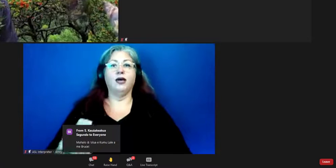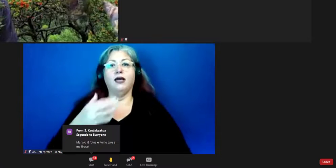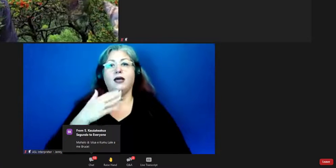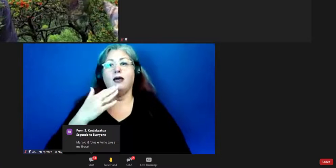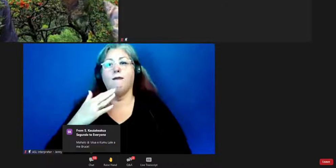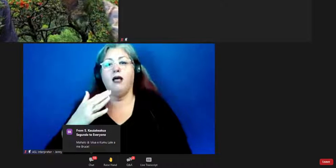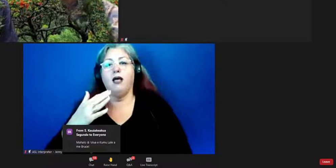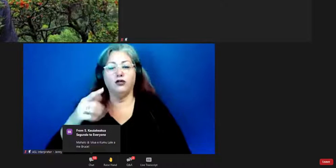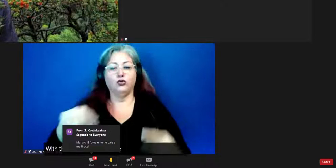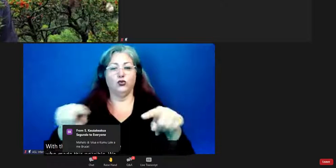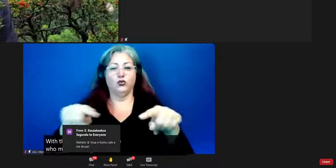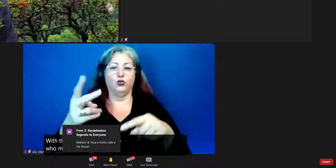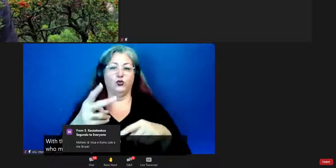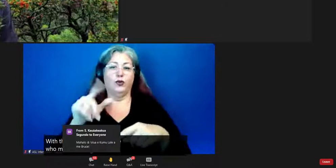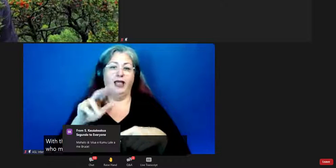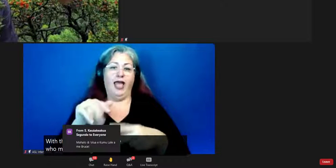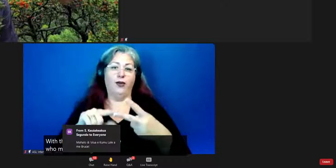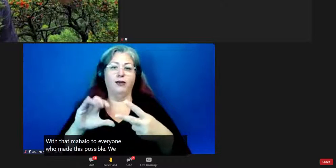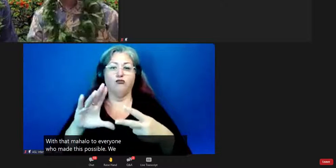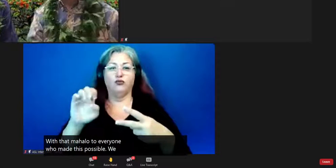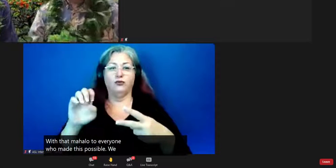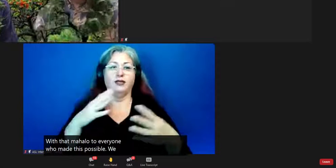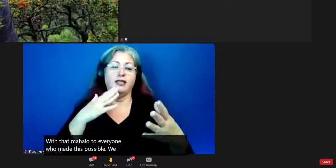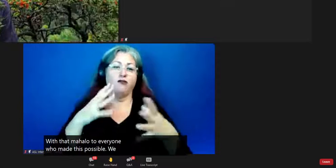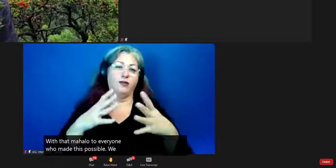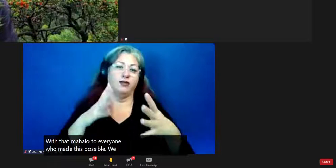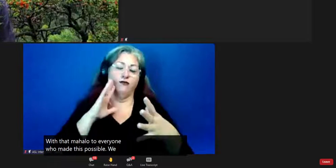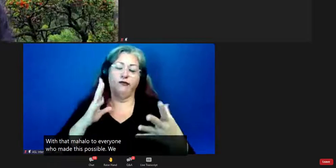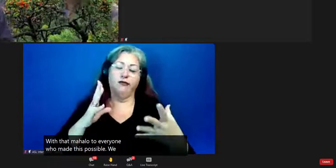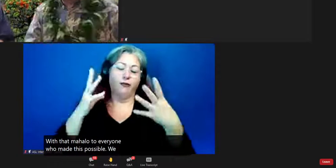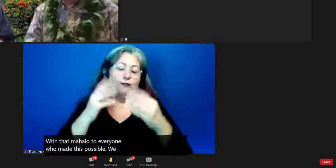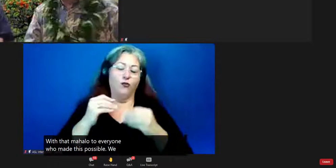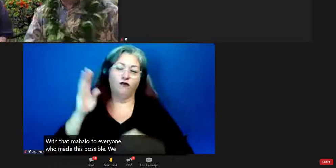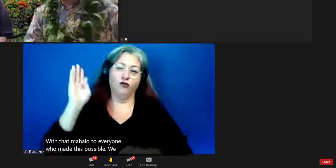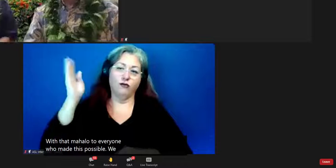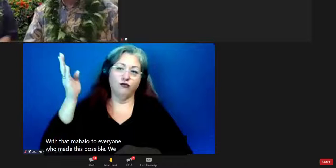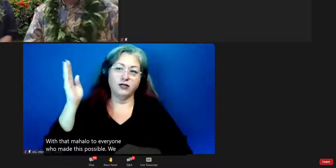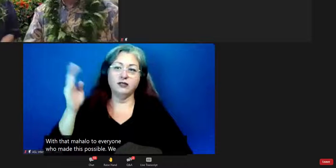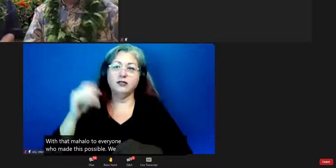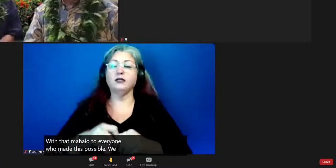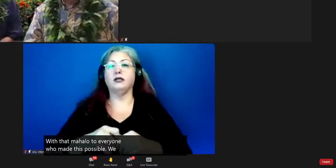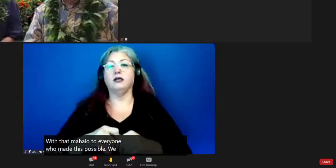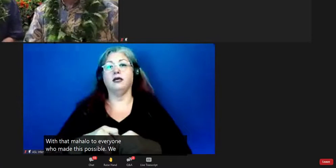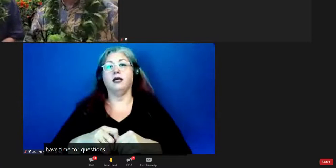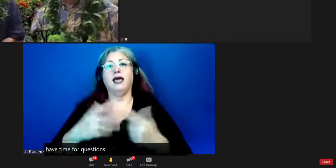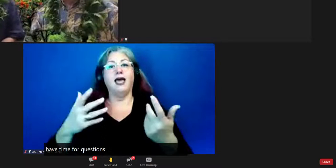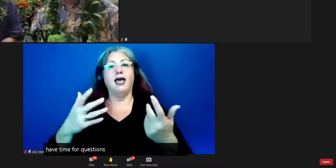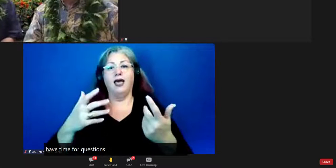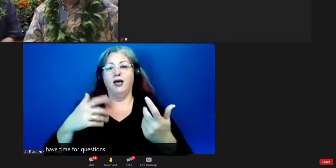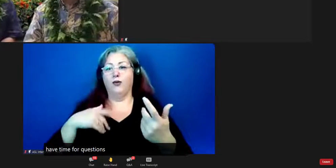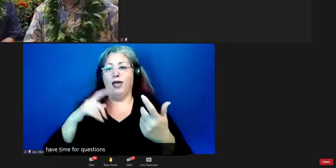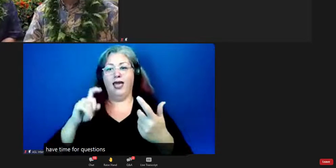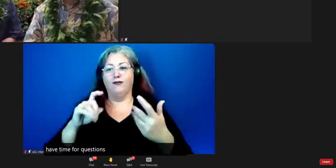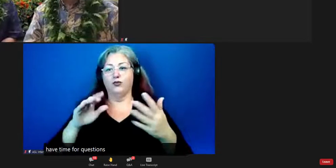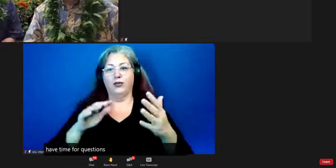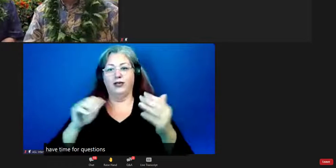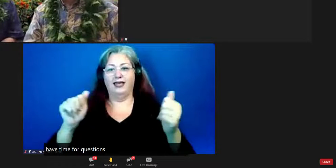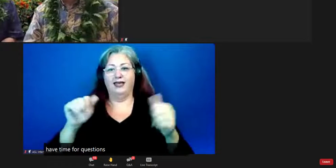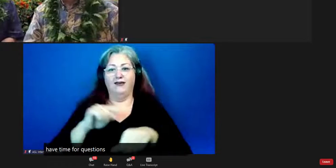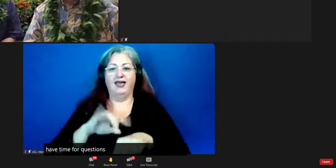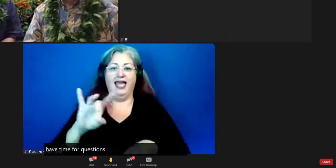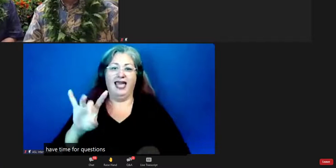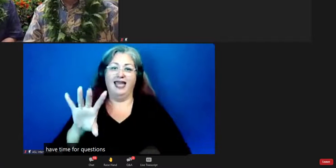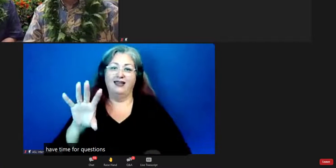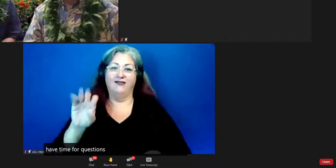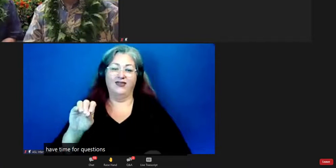all, to you too, Larry and Bruce. Thank you very much for the lovely presentation there. Yeah, we will have to leave at 8.50